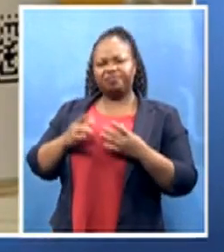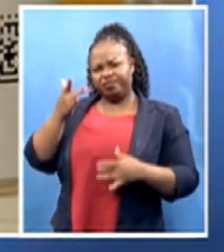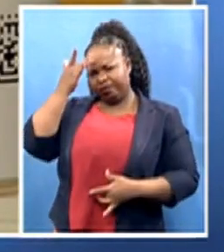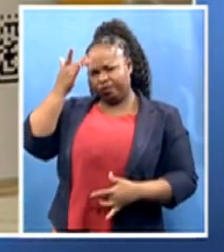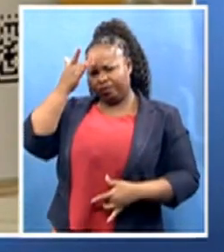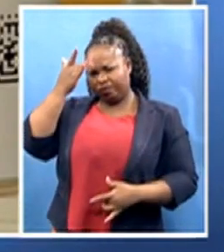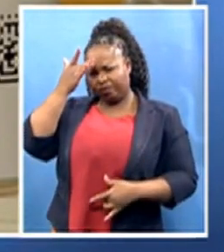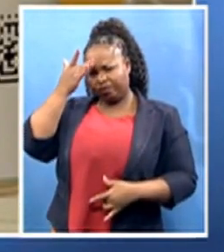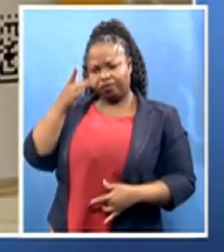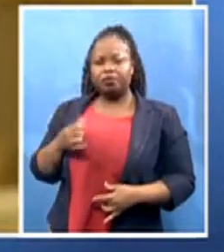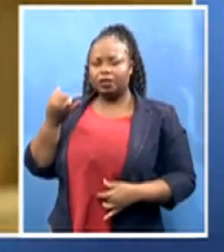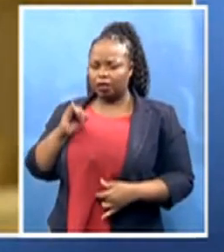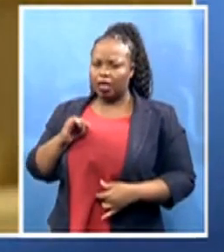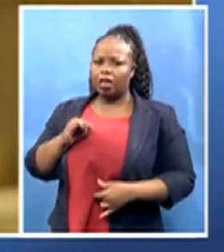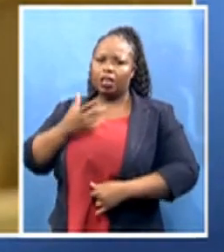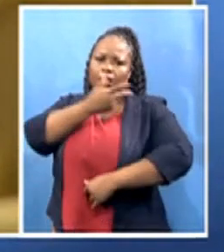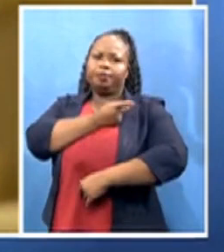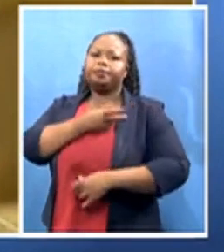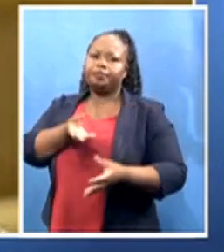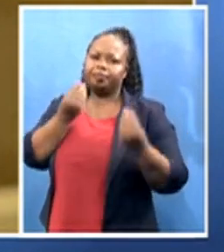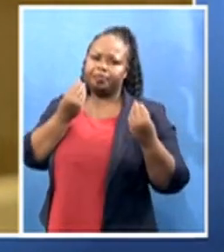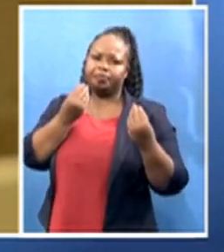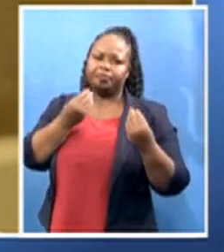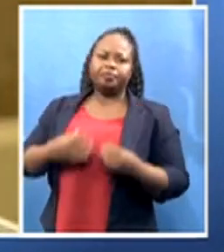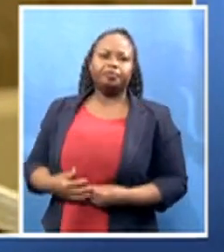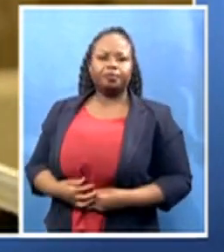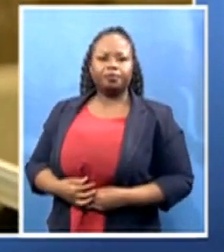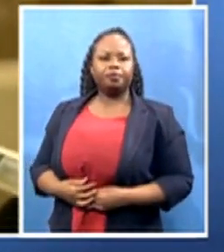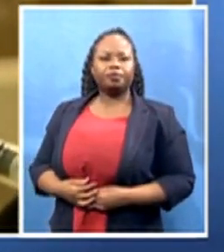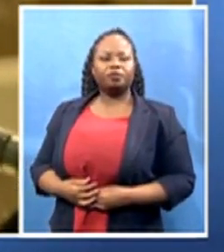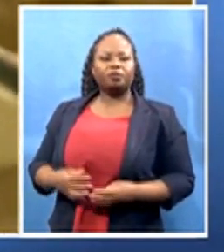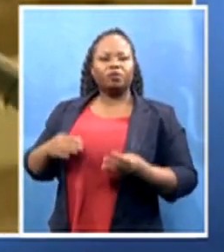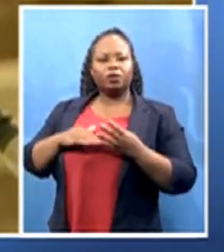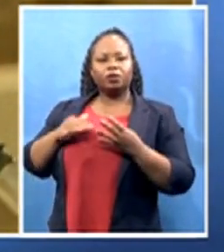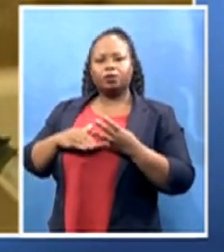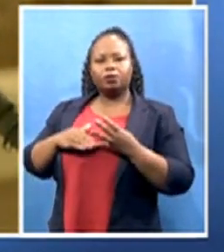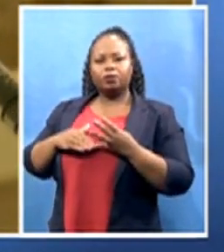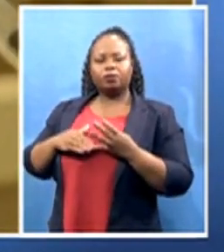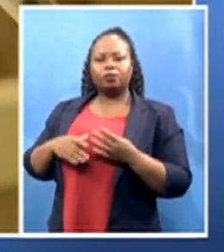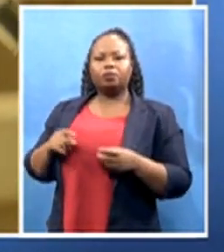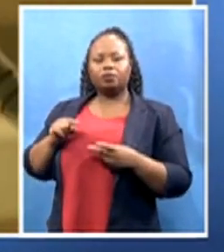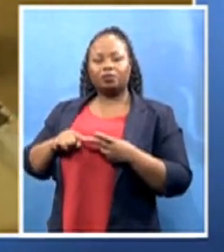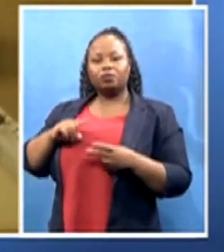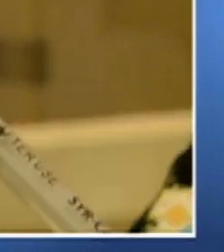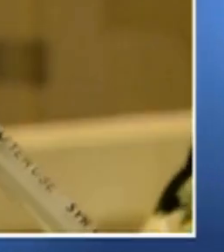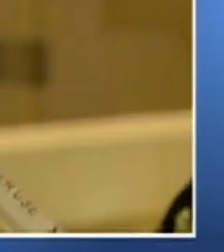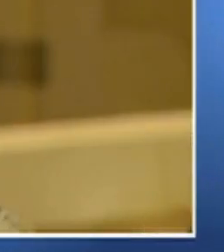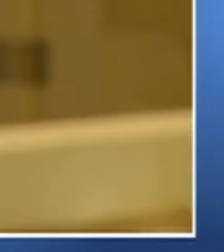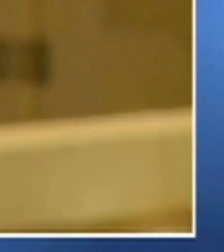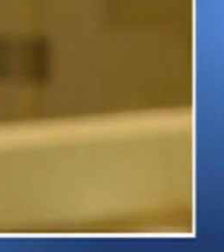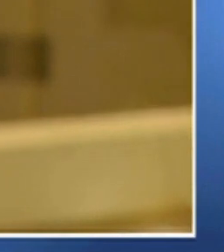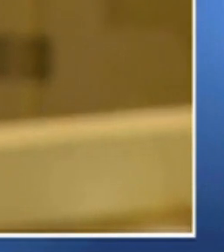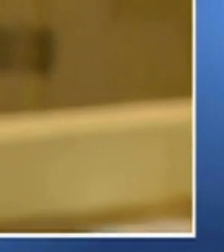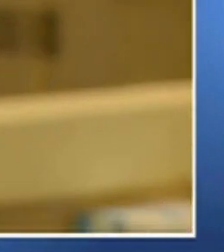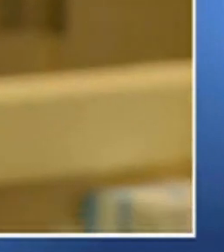So there are very few contraindications to receiving the COVID vaccination. And so we really would encourage